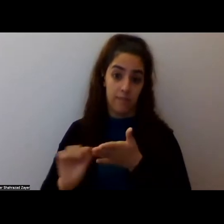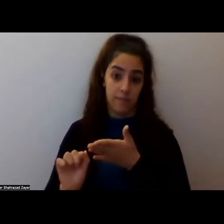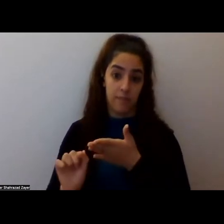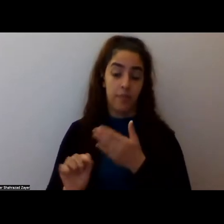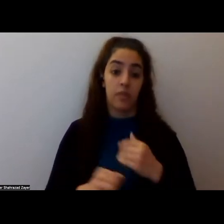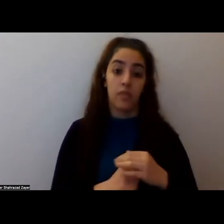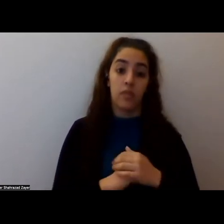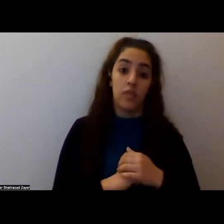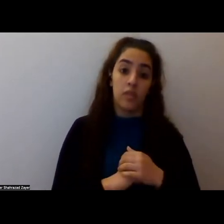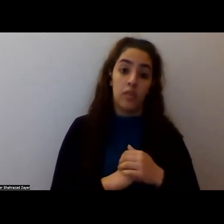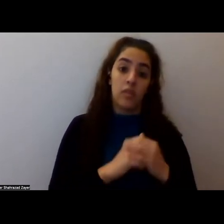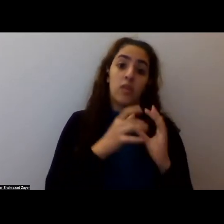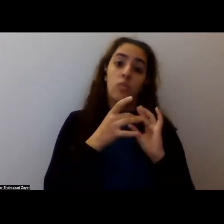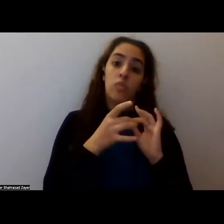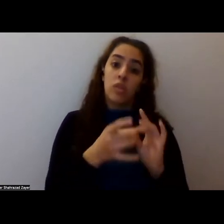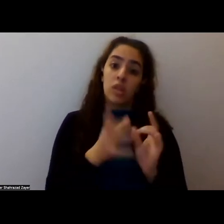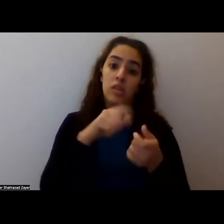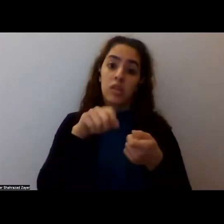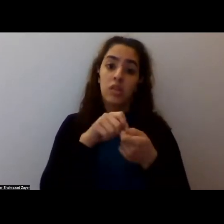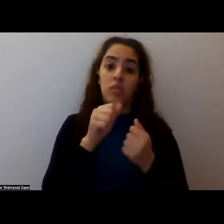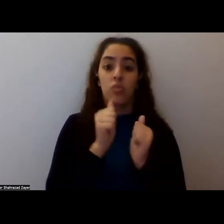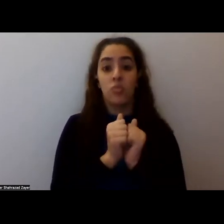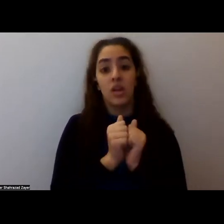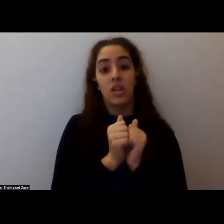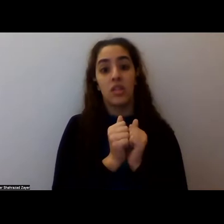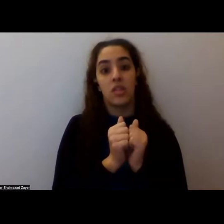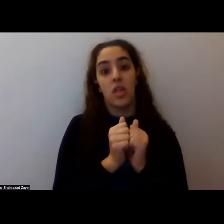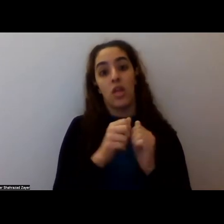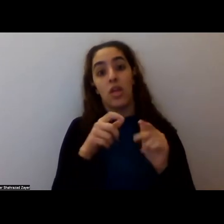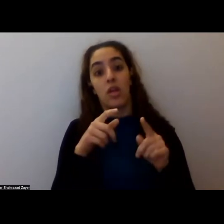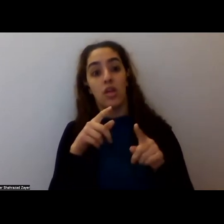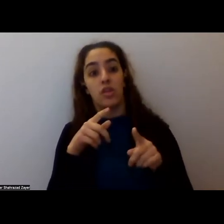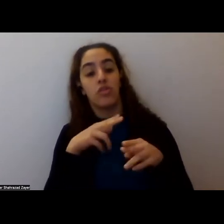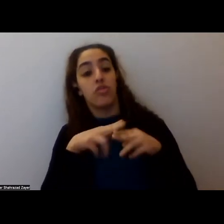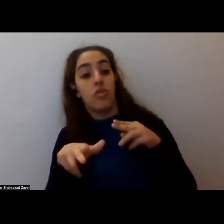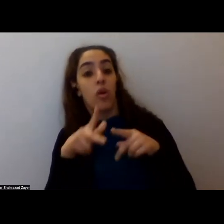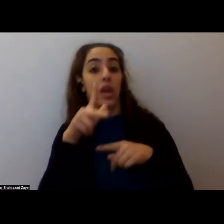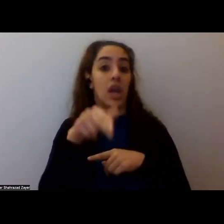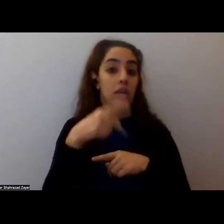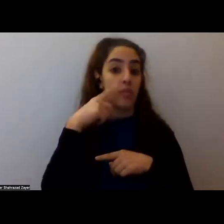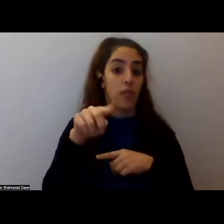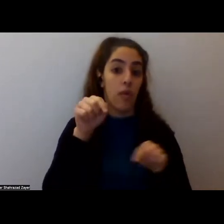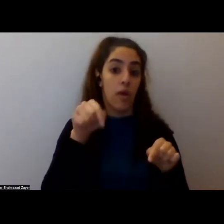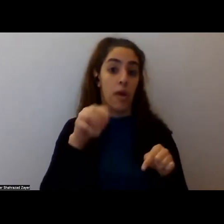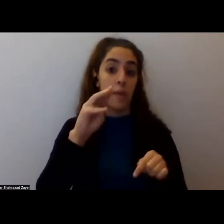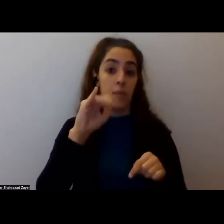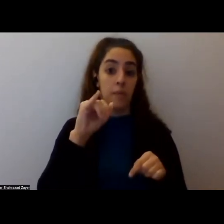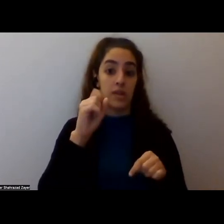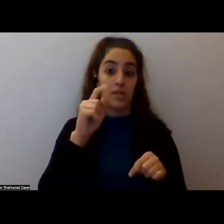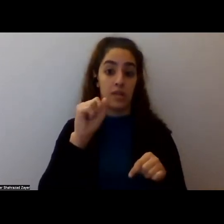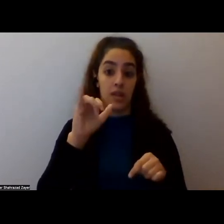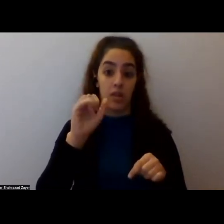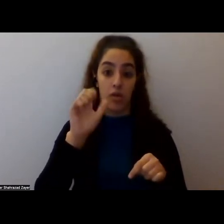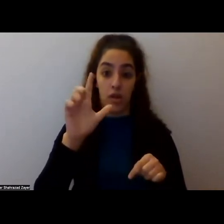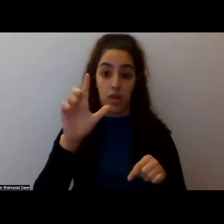in terms of, uh, the shortcut for mystical experiences, absolutely. We can call them a shortcut